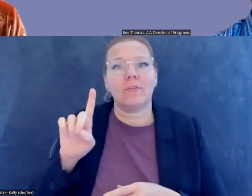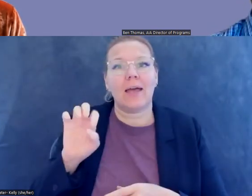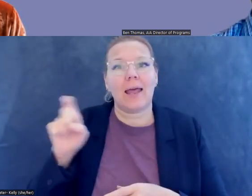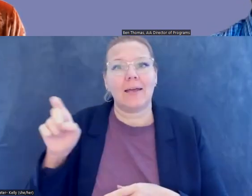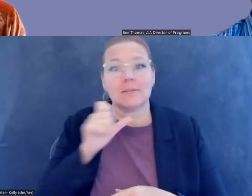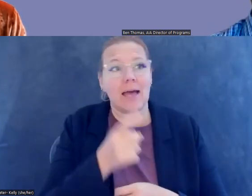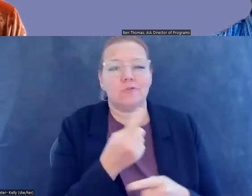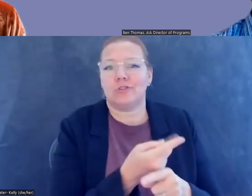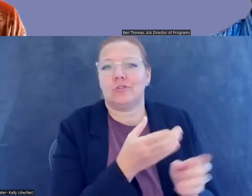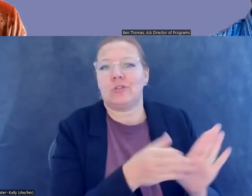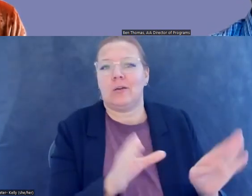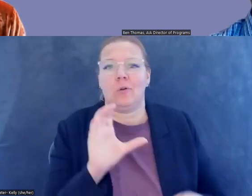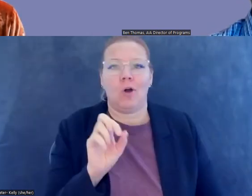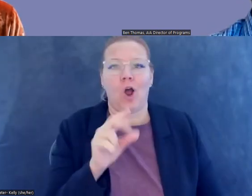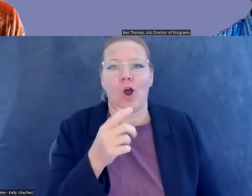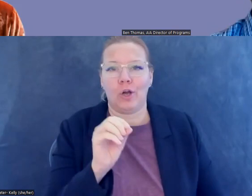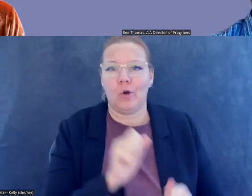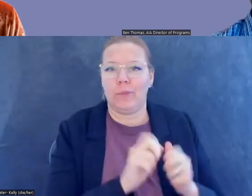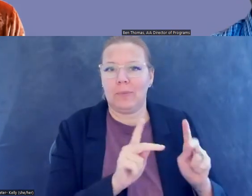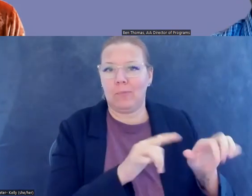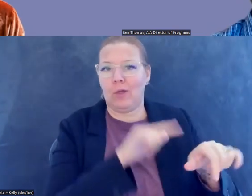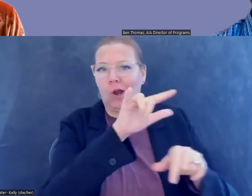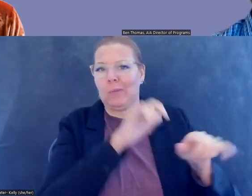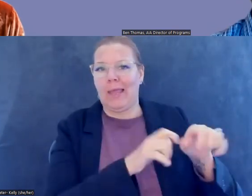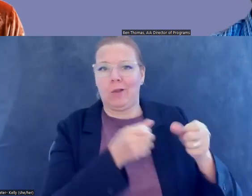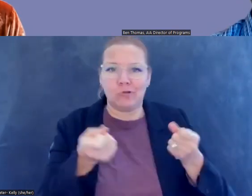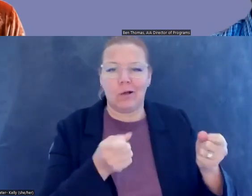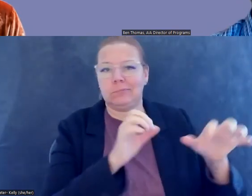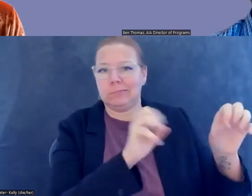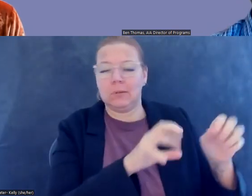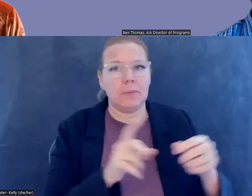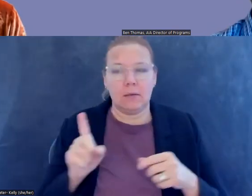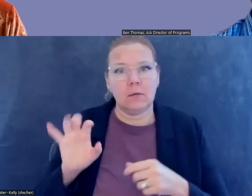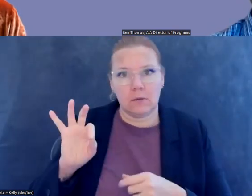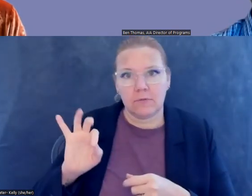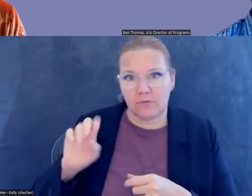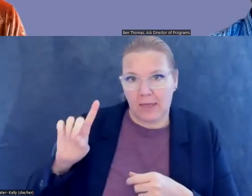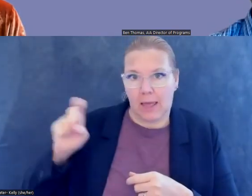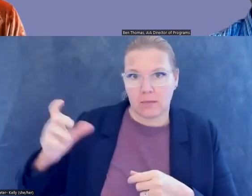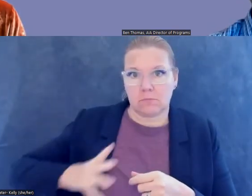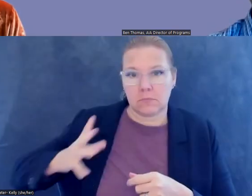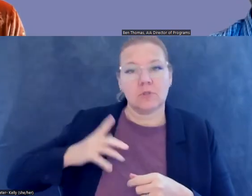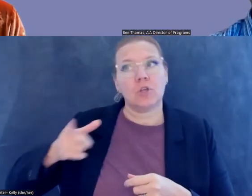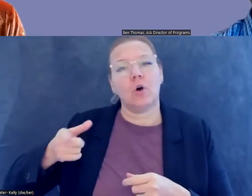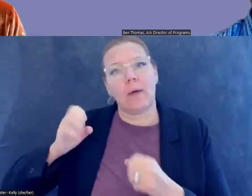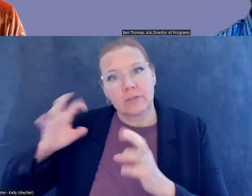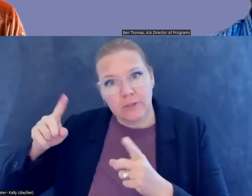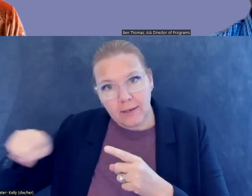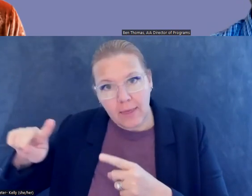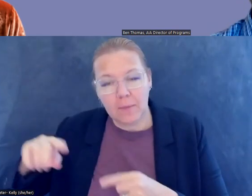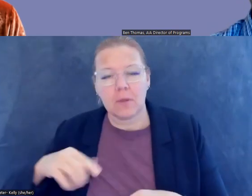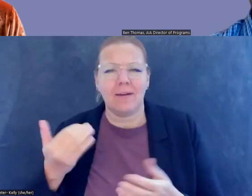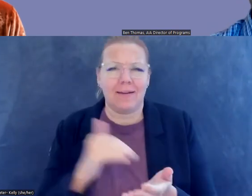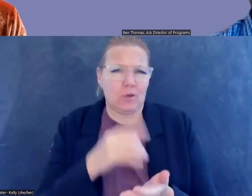passengers, um, just to educate them about what red flags to be looking for and things like that. But when you think of something from start to finish,